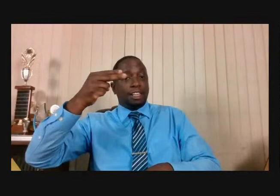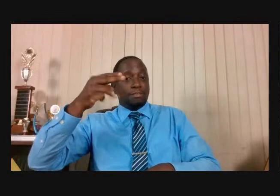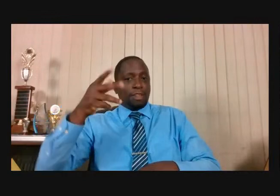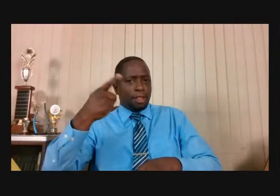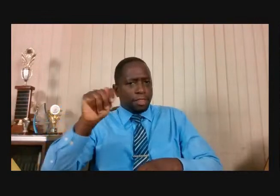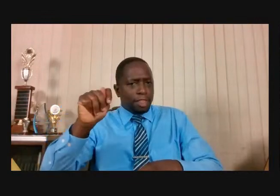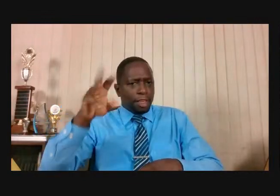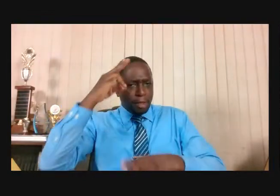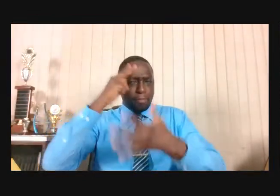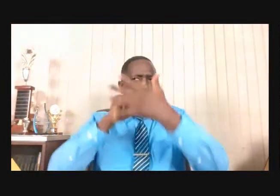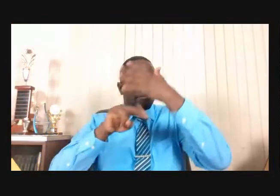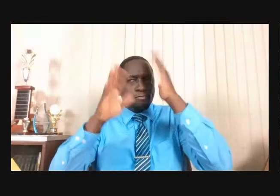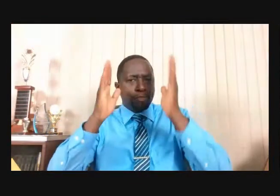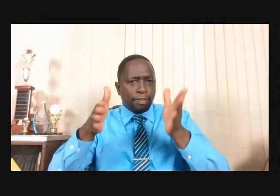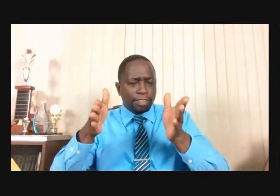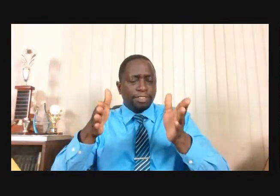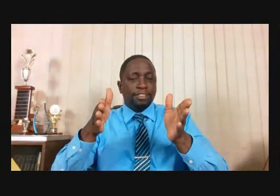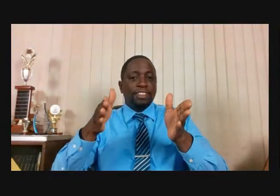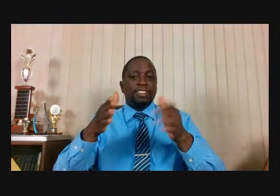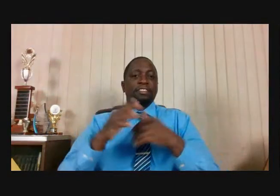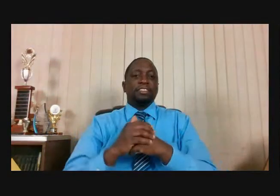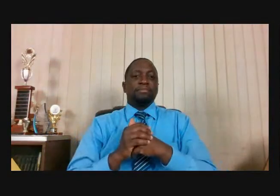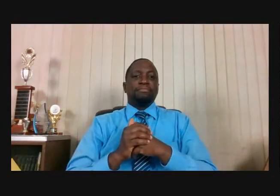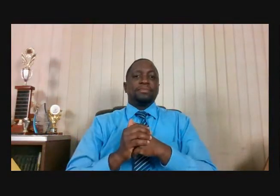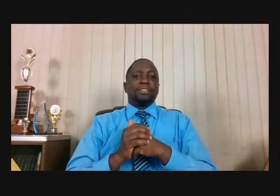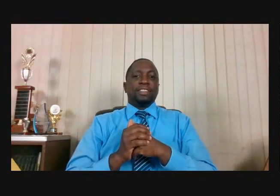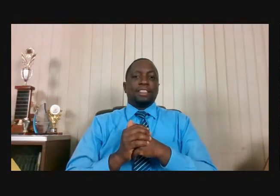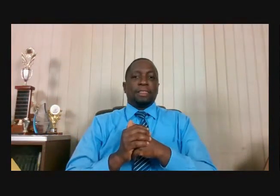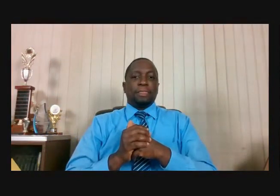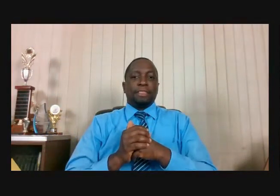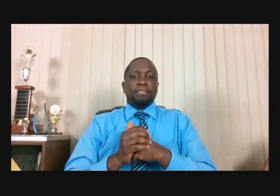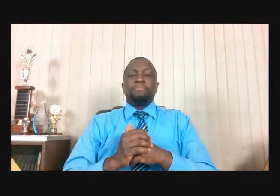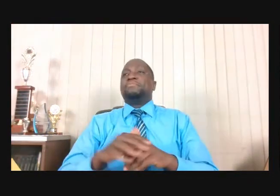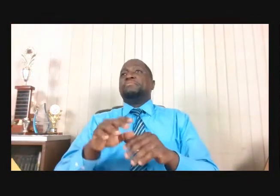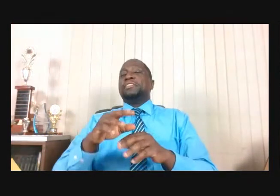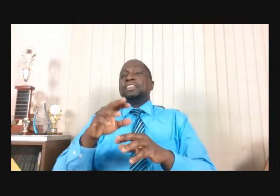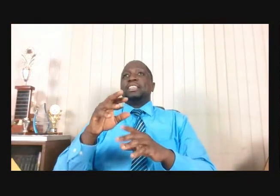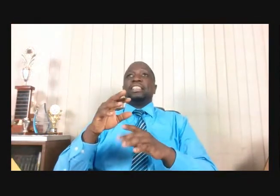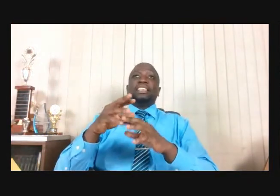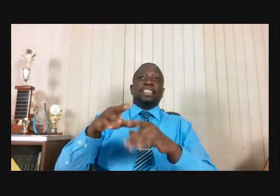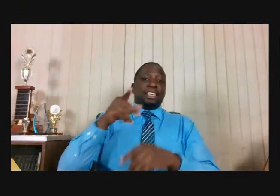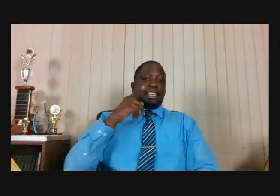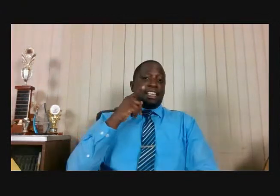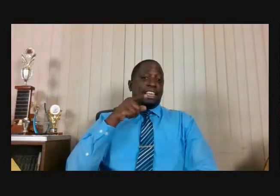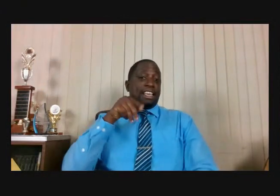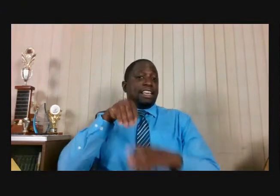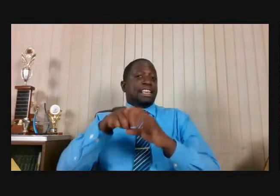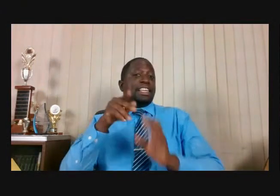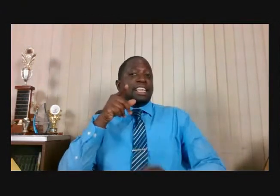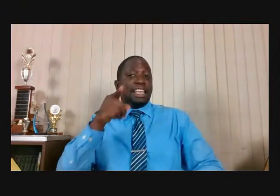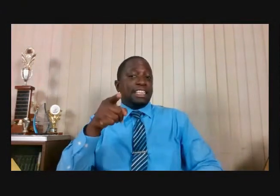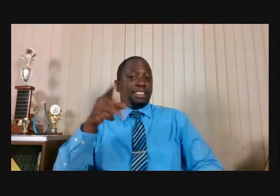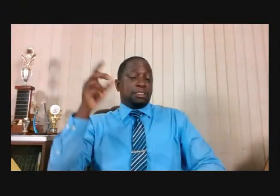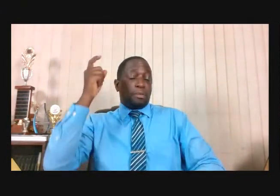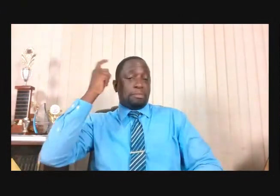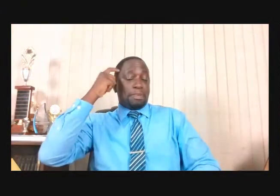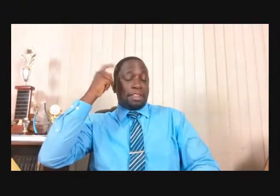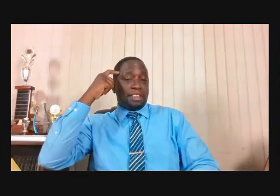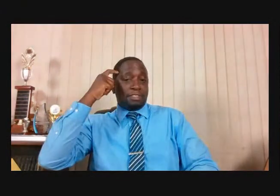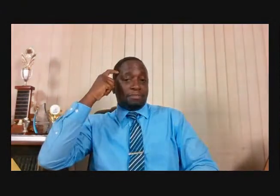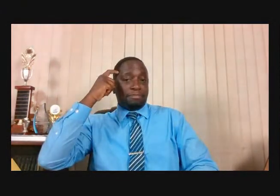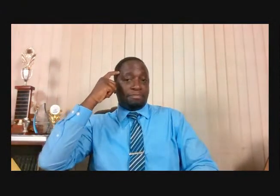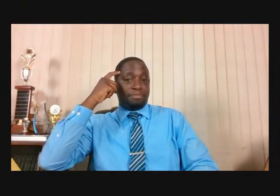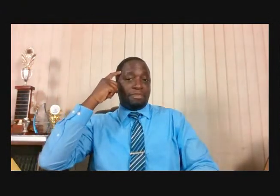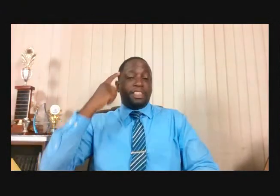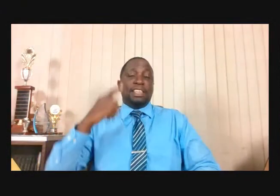In Elijah In Mind Every Single Israelite Would Now Readily Worship The